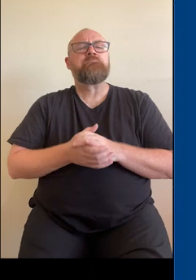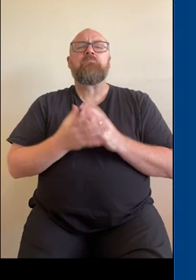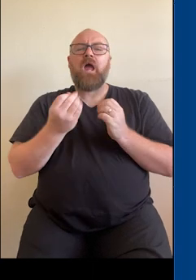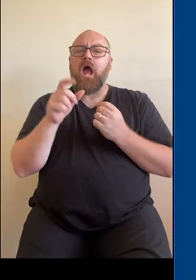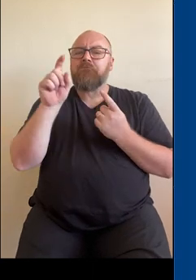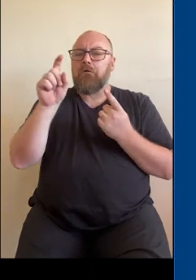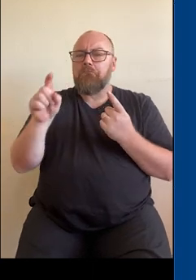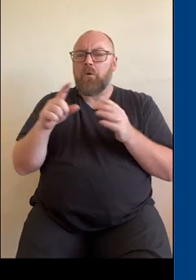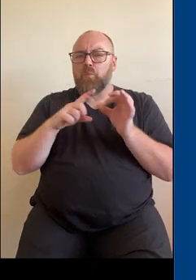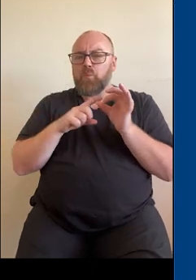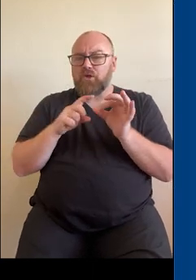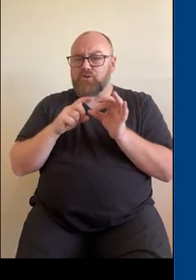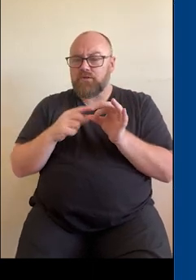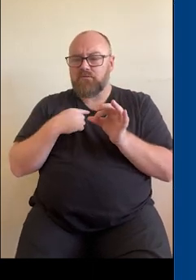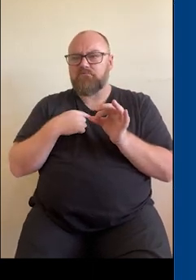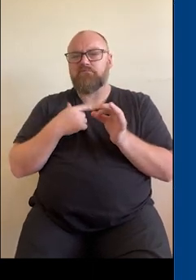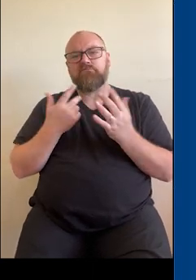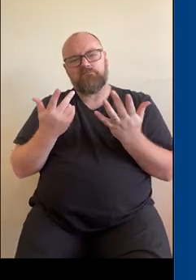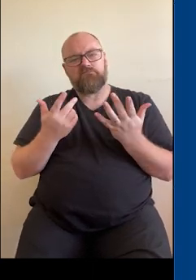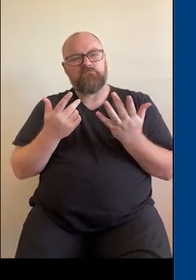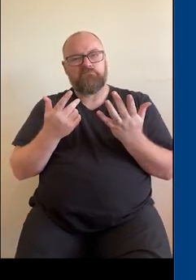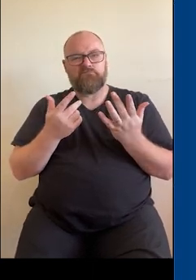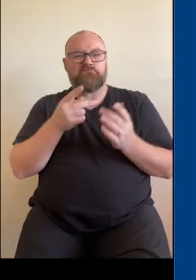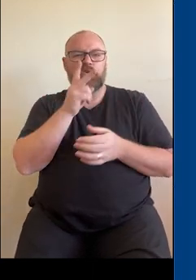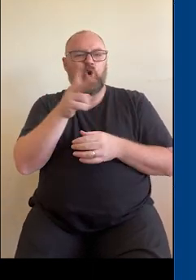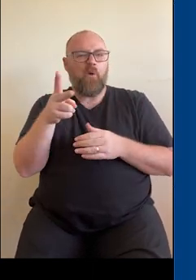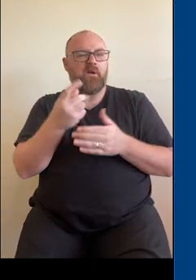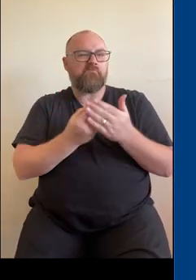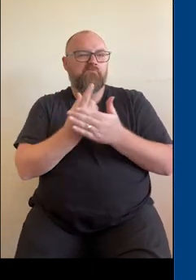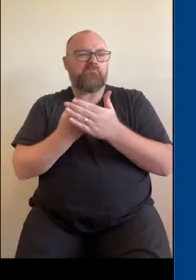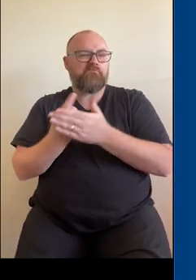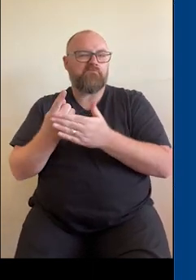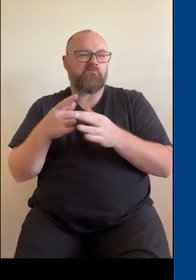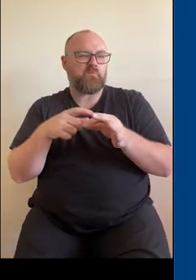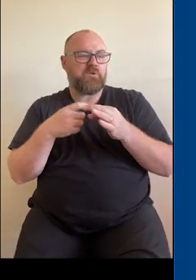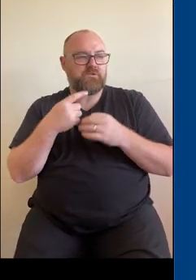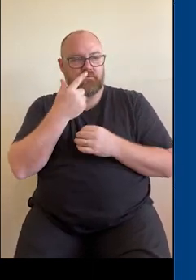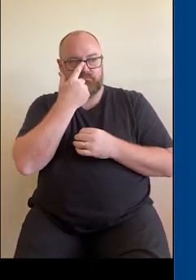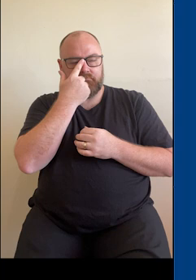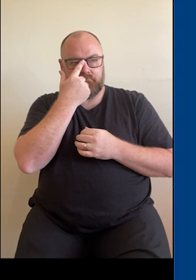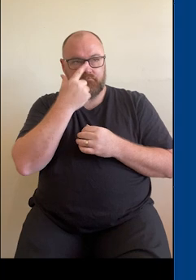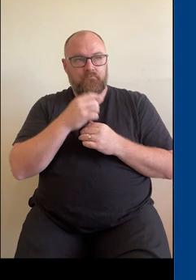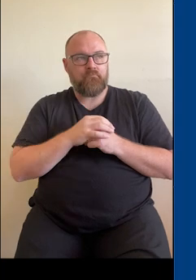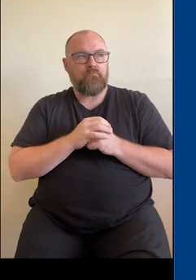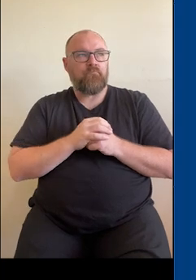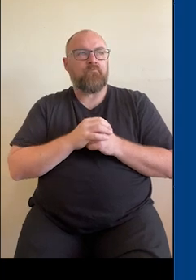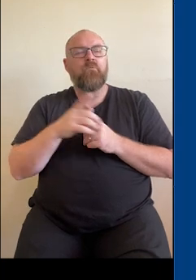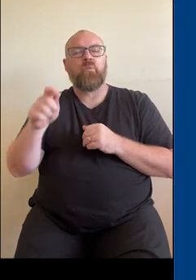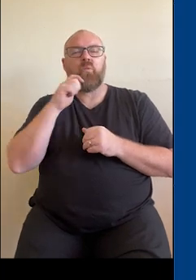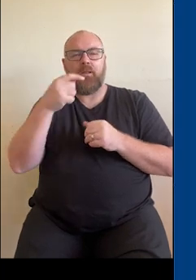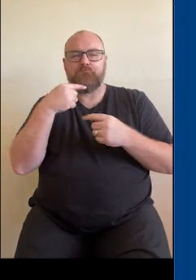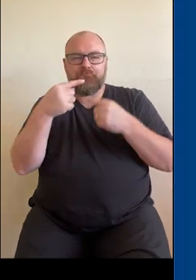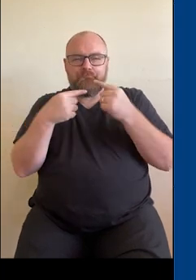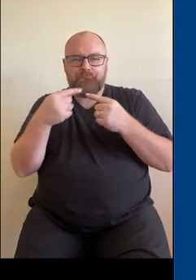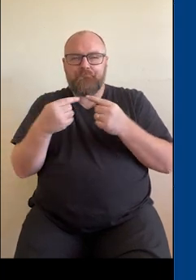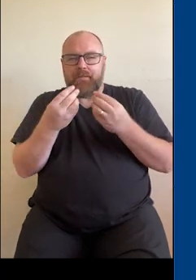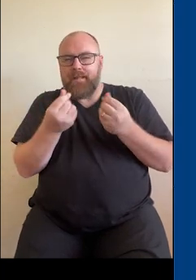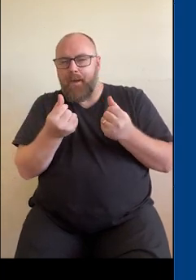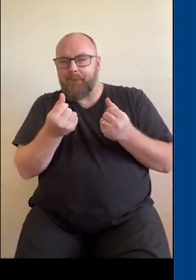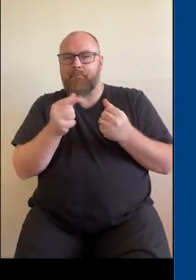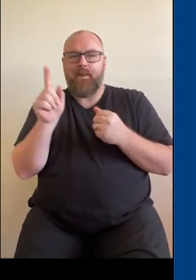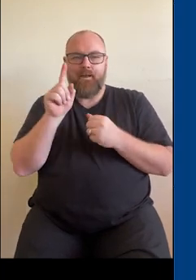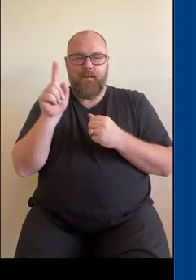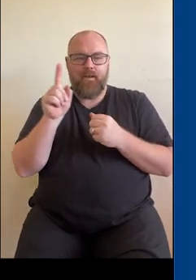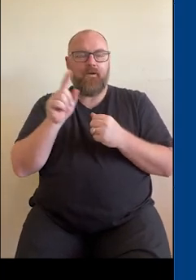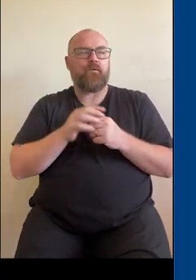that we do commonly get asked in these sessions. So I might just run through a few of those and give people a chance.